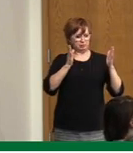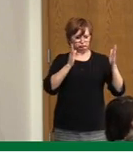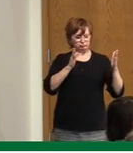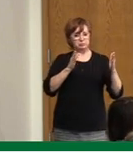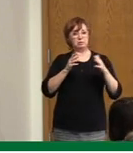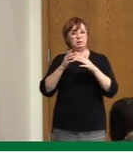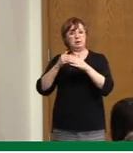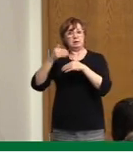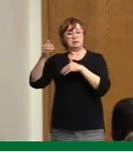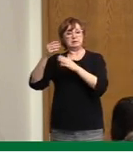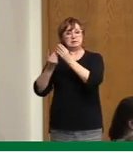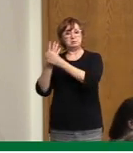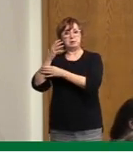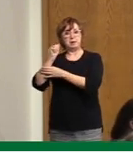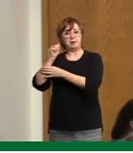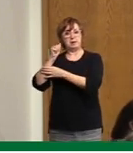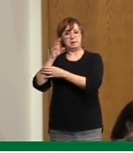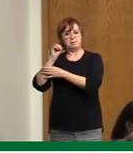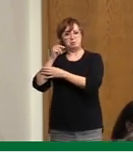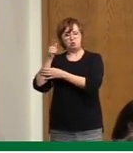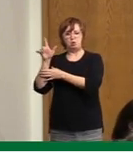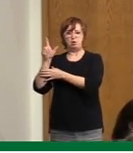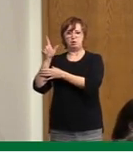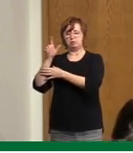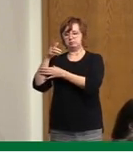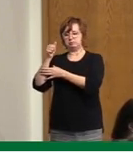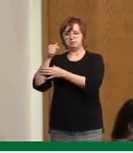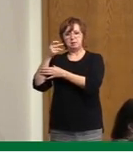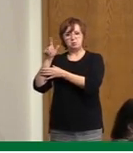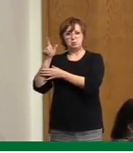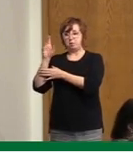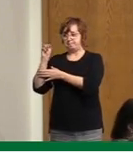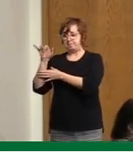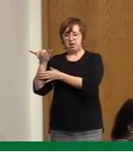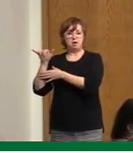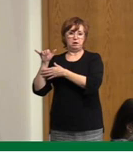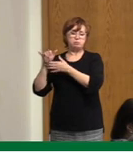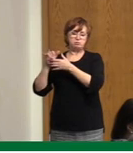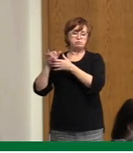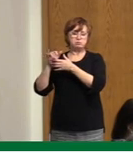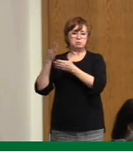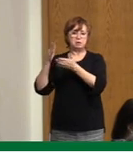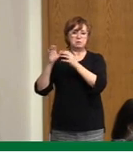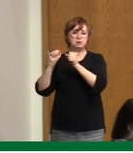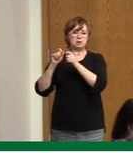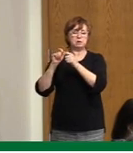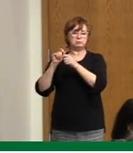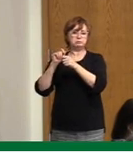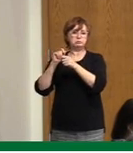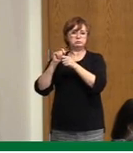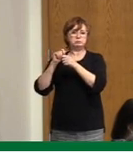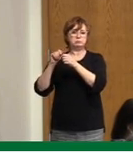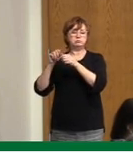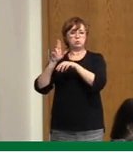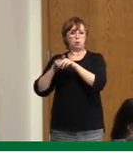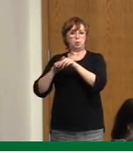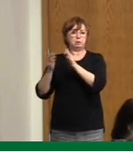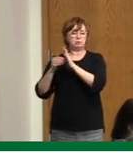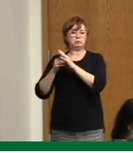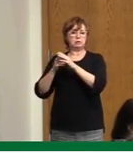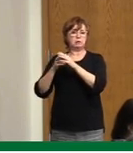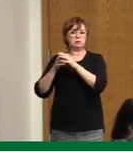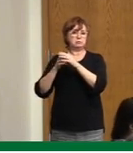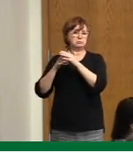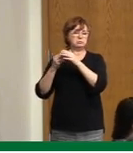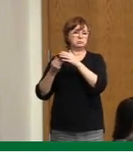May, till, you know, the majority of the population has been vaccinated. Could we go back to where we were in October in terms of the restrictions in place there?